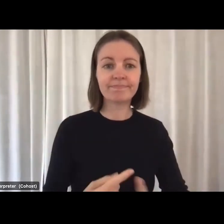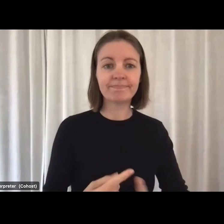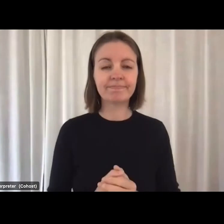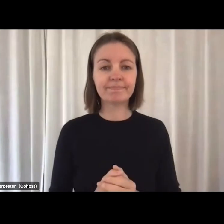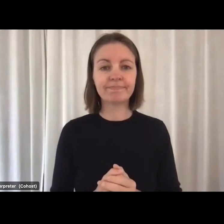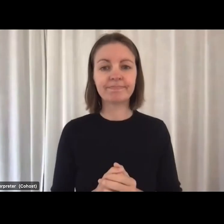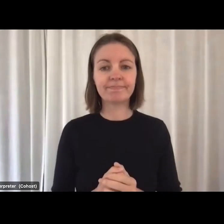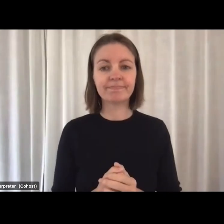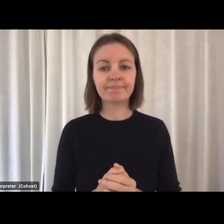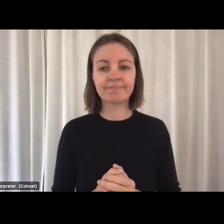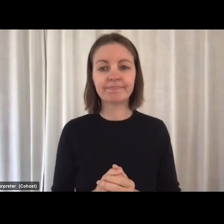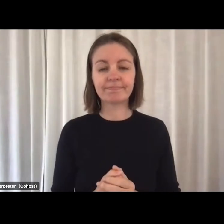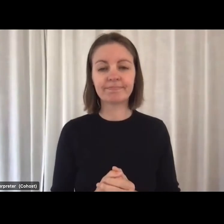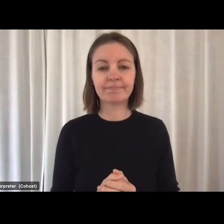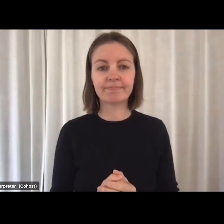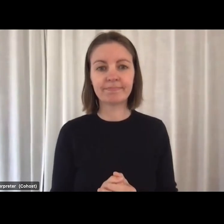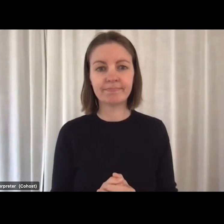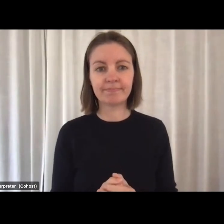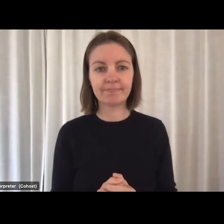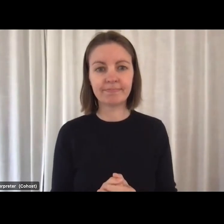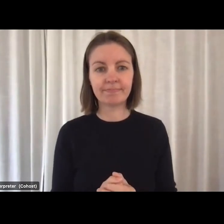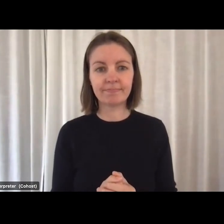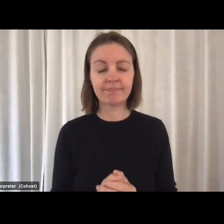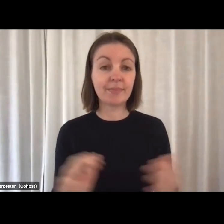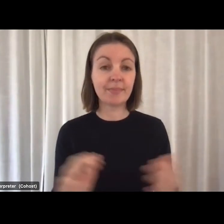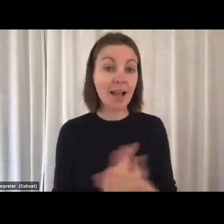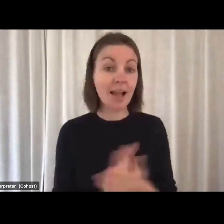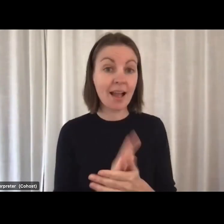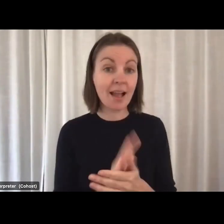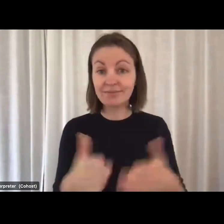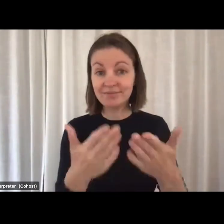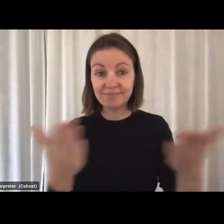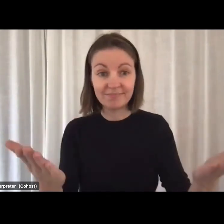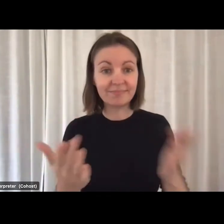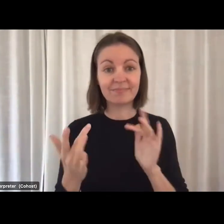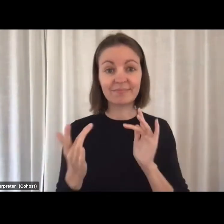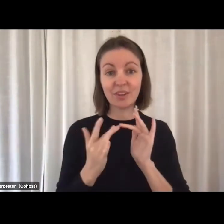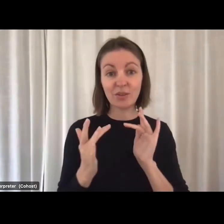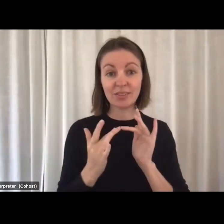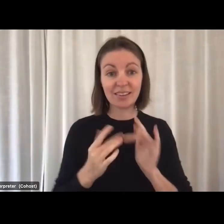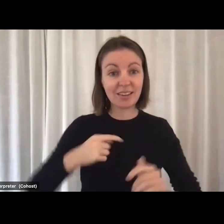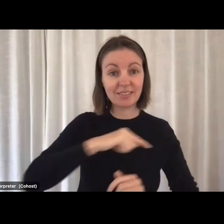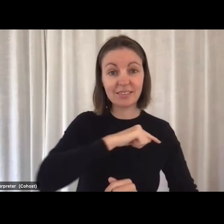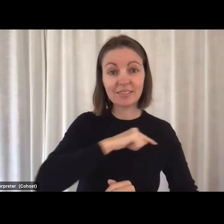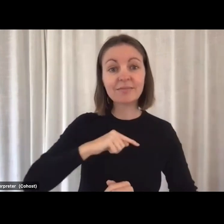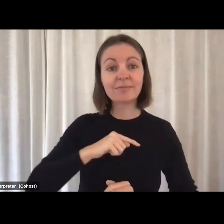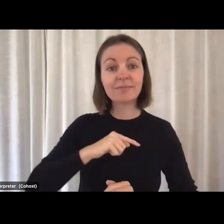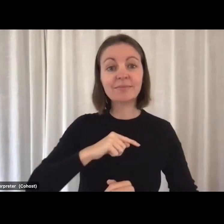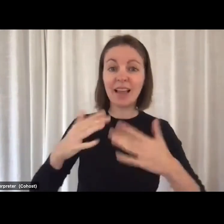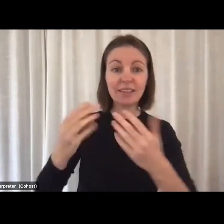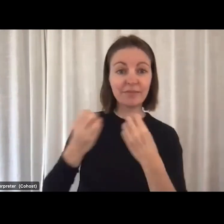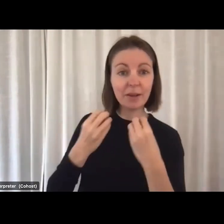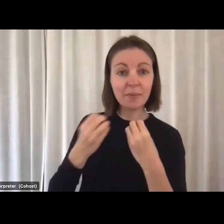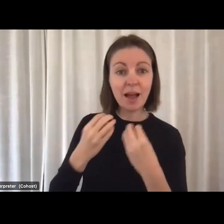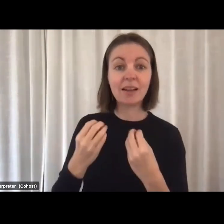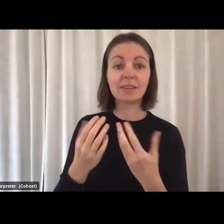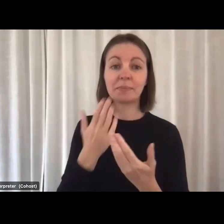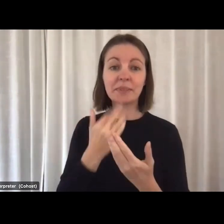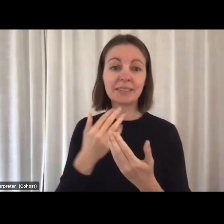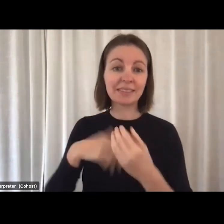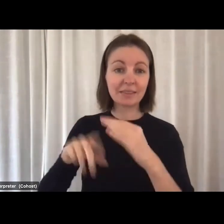wanted to note that and really happy for people to reach out to the department and please provide your feedback in the survey